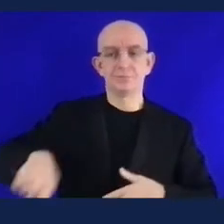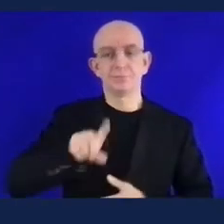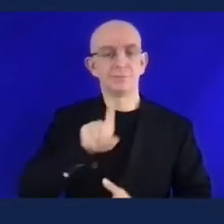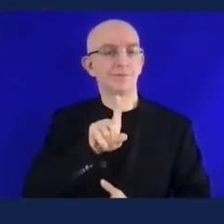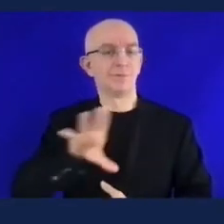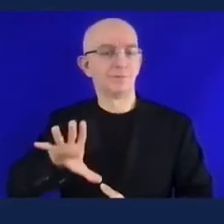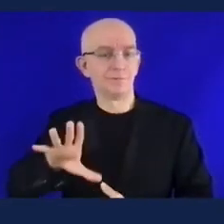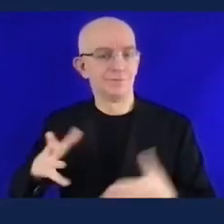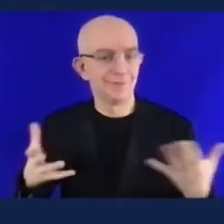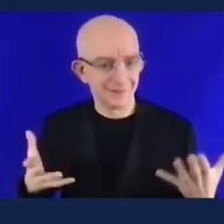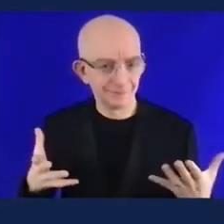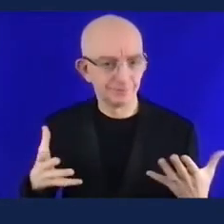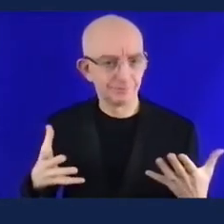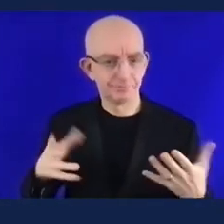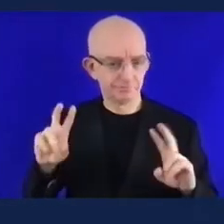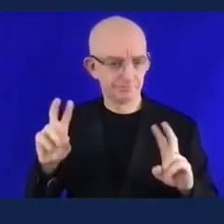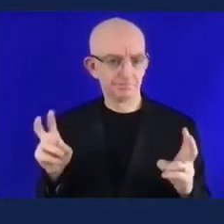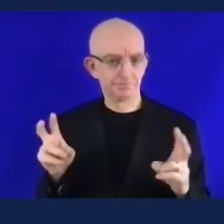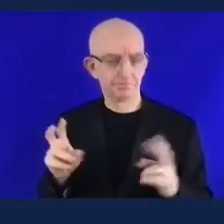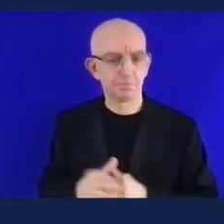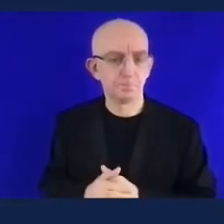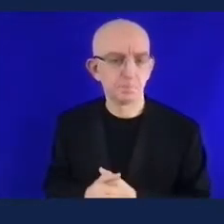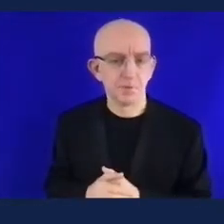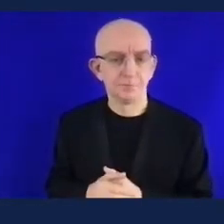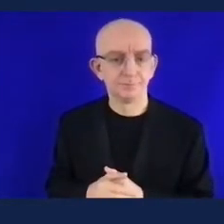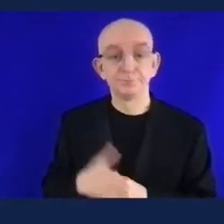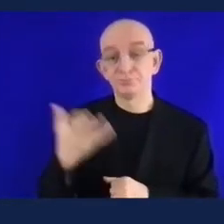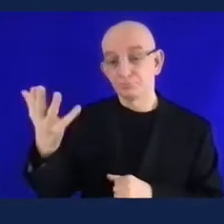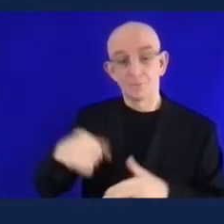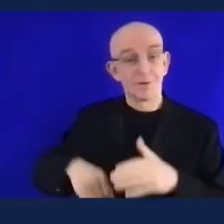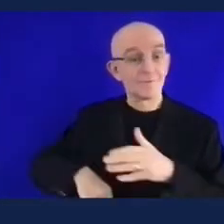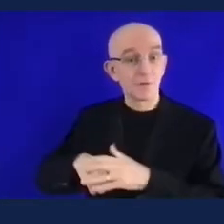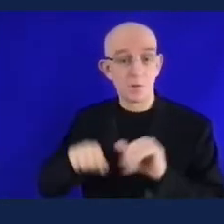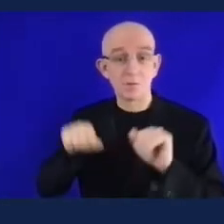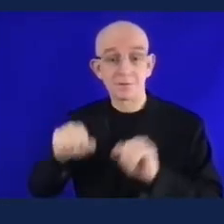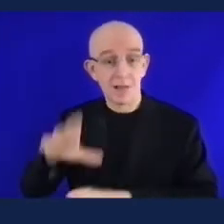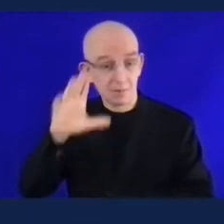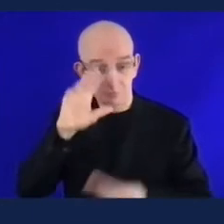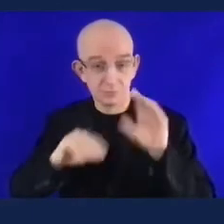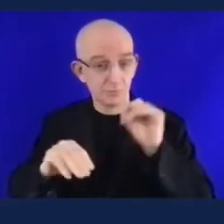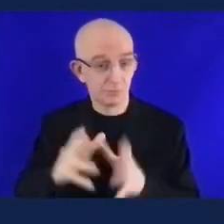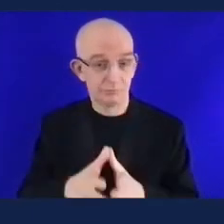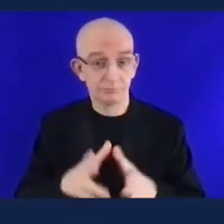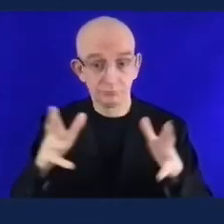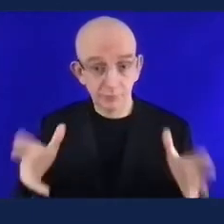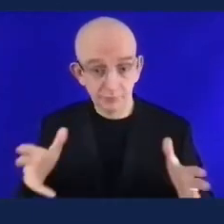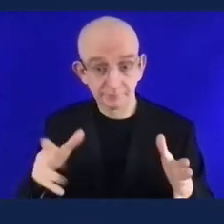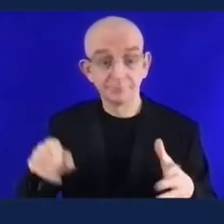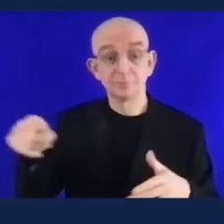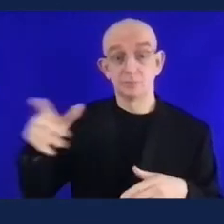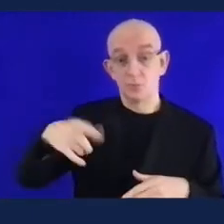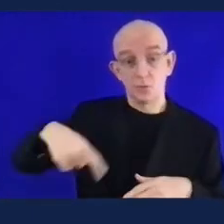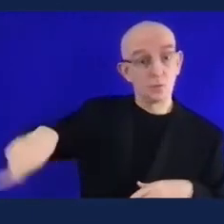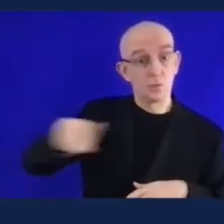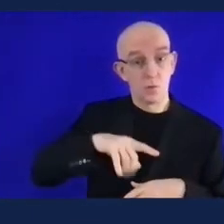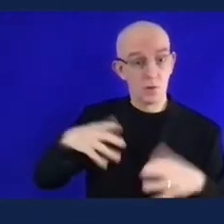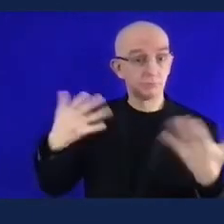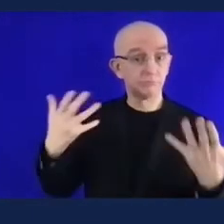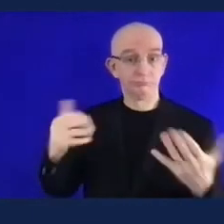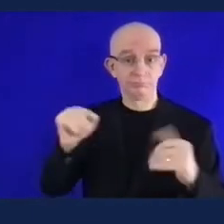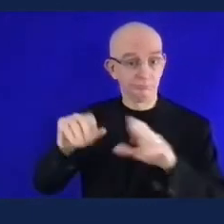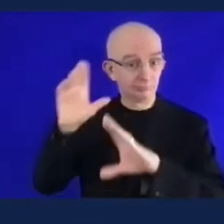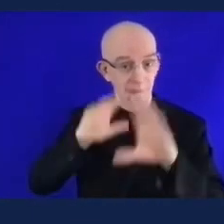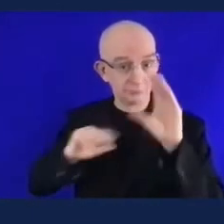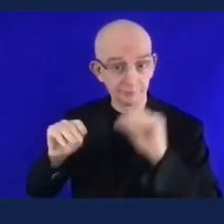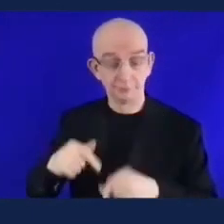campaign i think that's step one step two is is something we do at the ipc when it comes to accessibility of of the vein of the